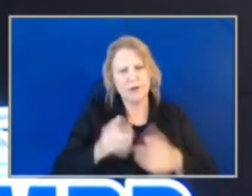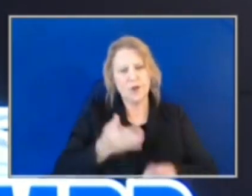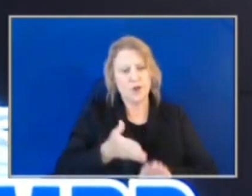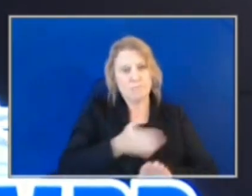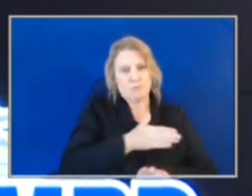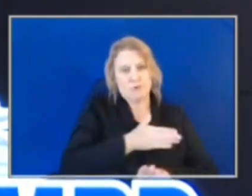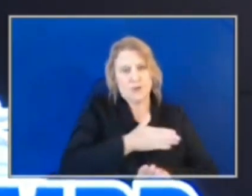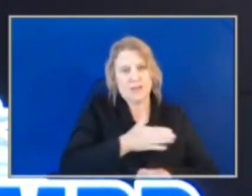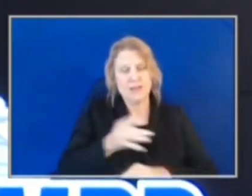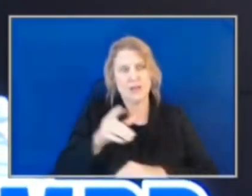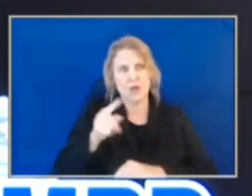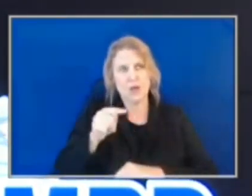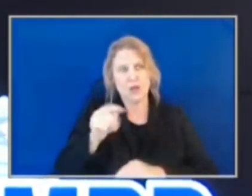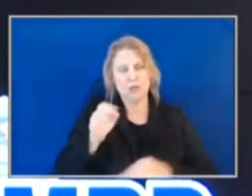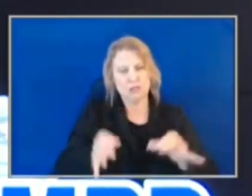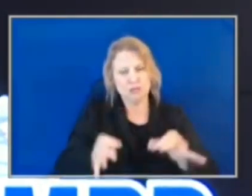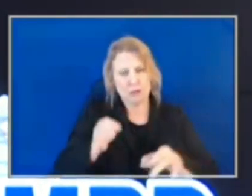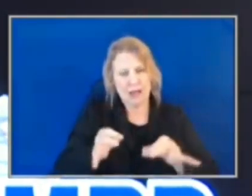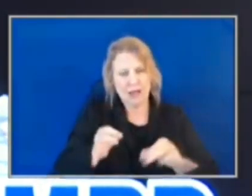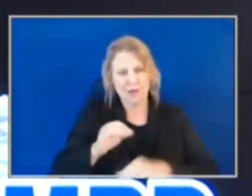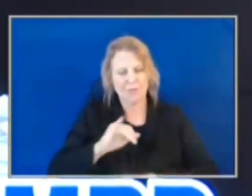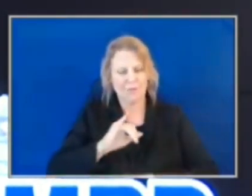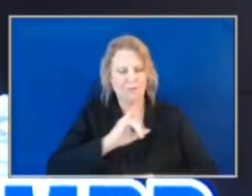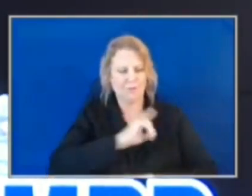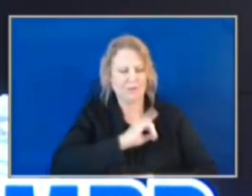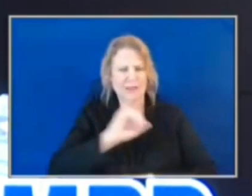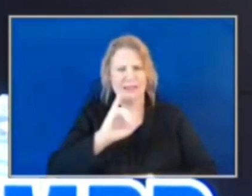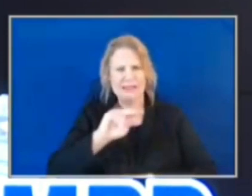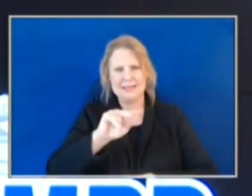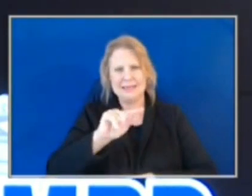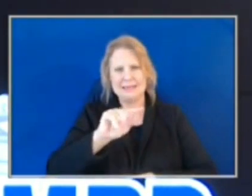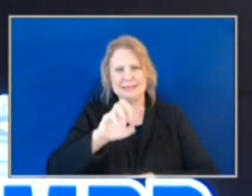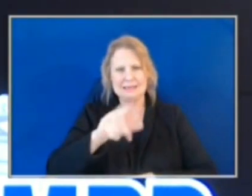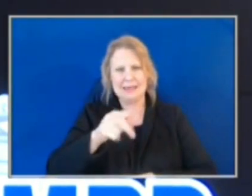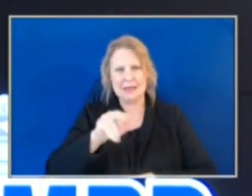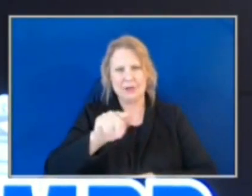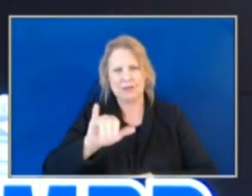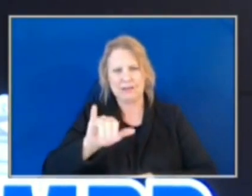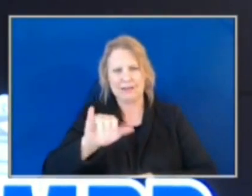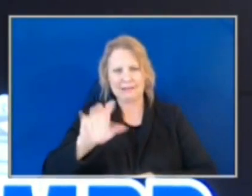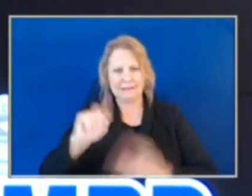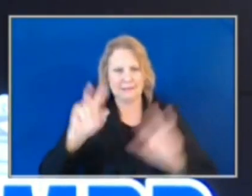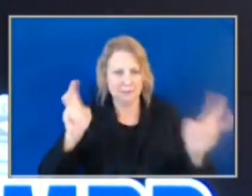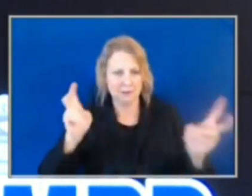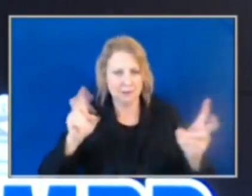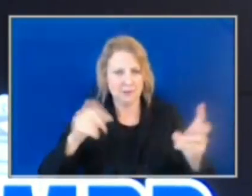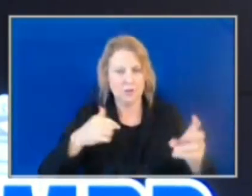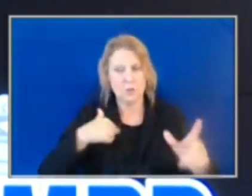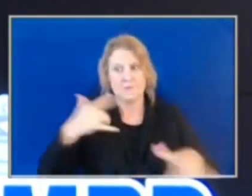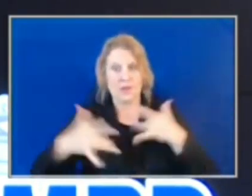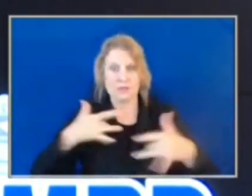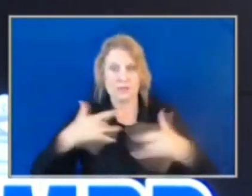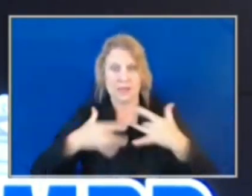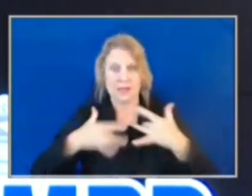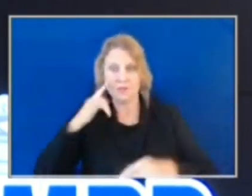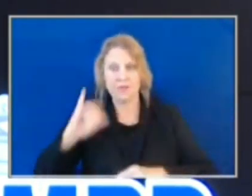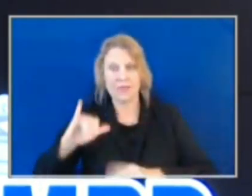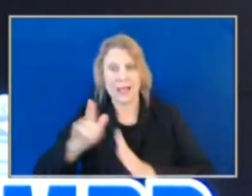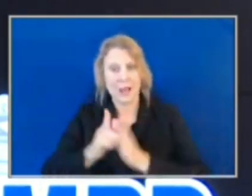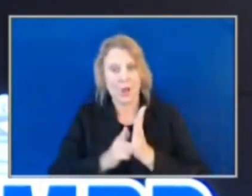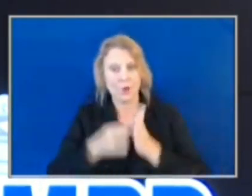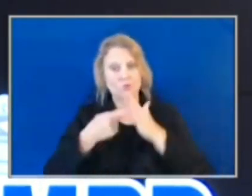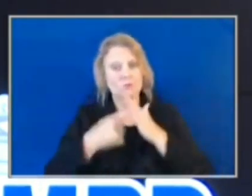Chief Jennings just on Friday speak about this, and you heard how excited we are for this law to go into effect on October